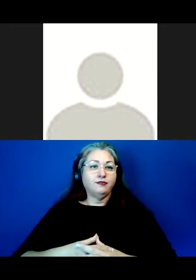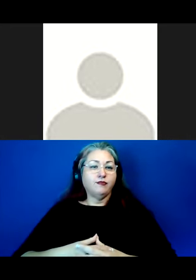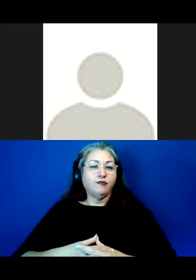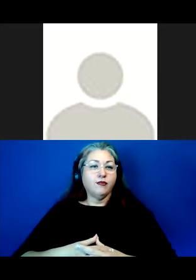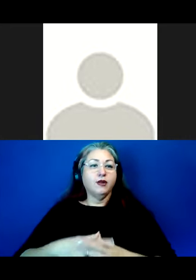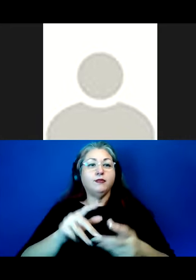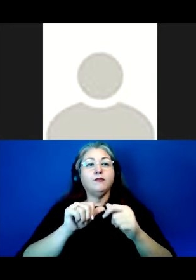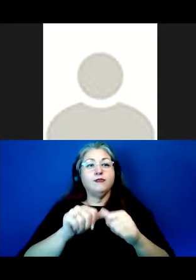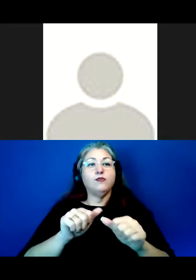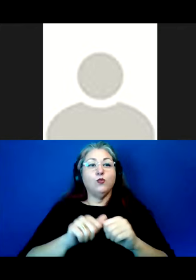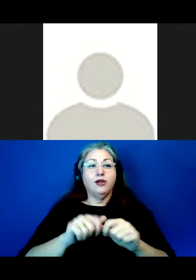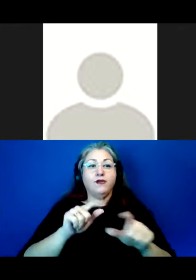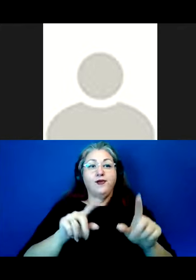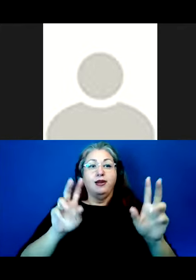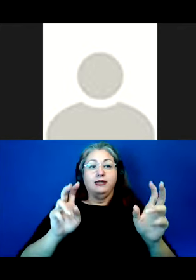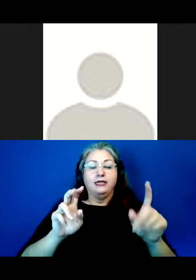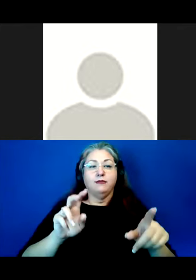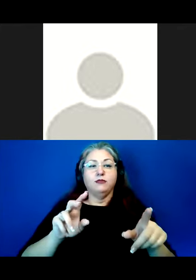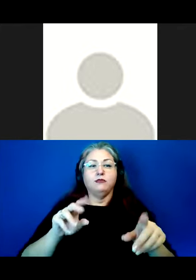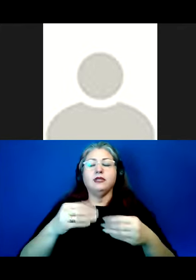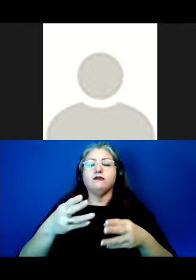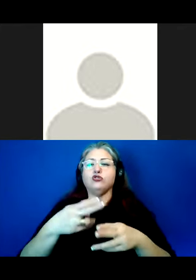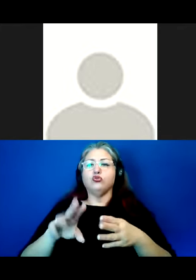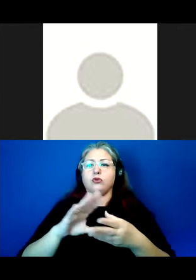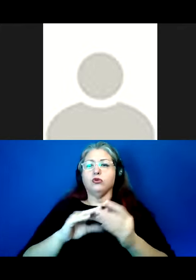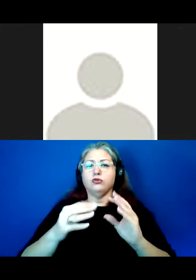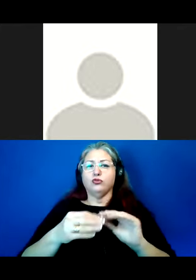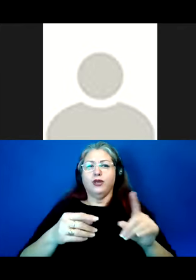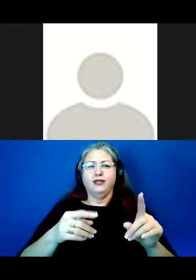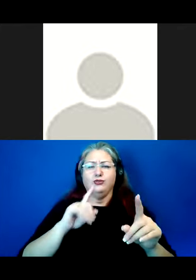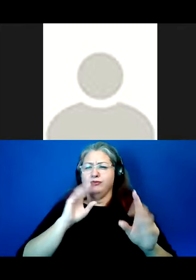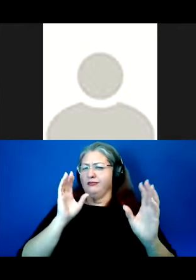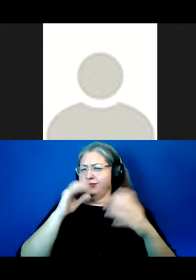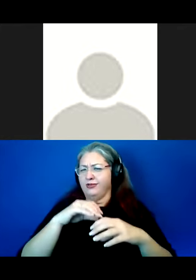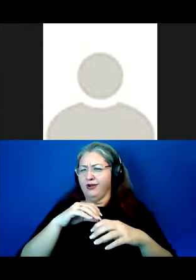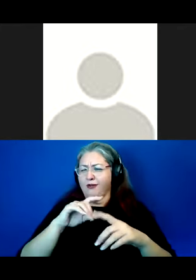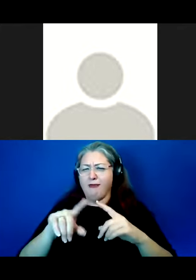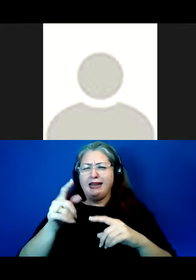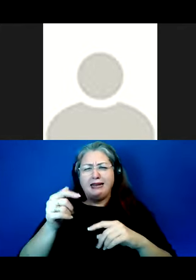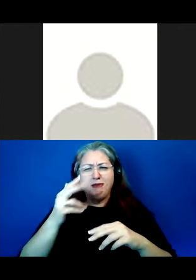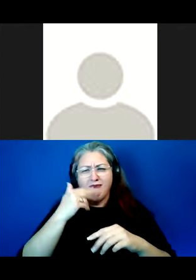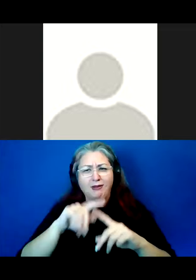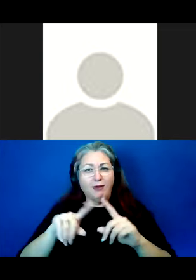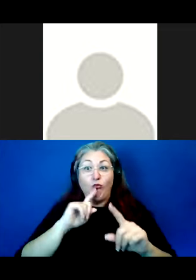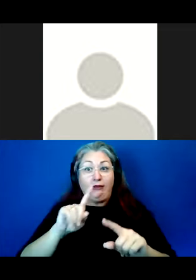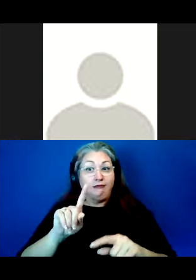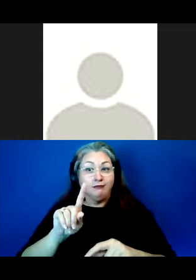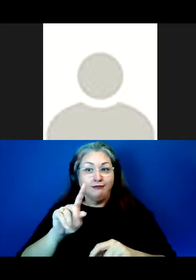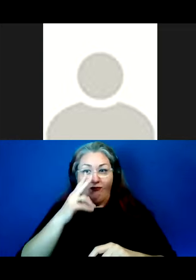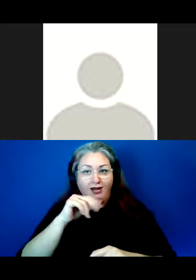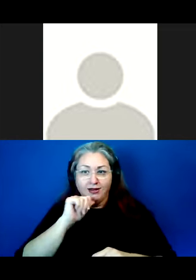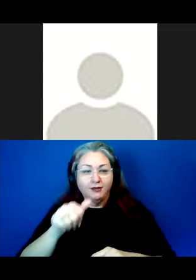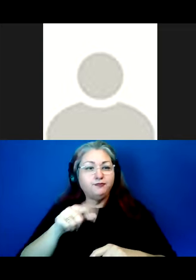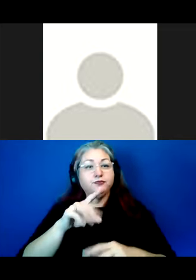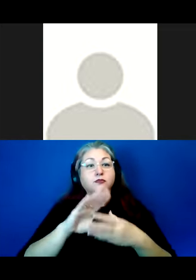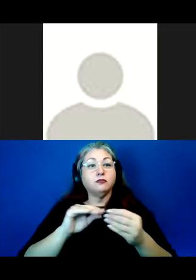Continuing with this theme, I want to share with you a short story that's so bizarre, that's almost funny, except that it isn't. This is